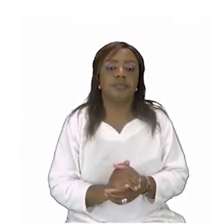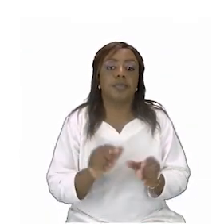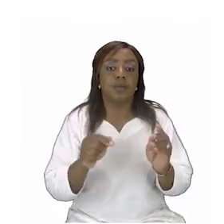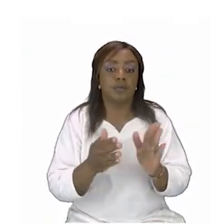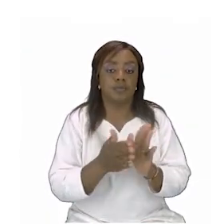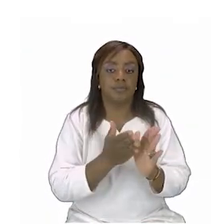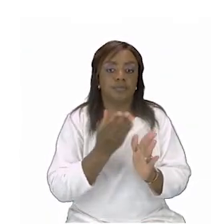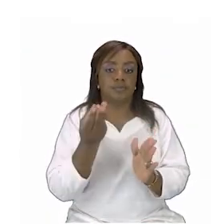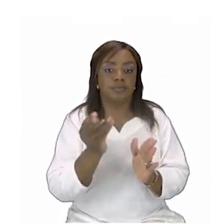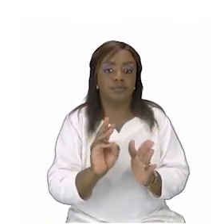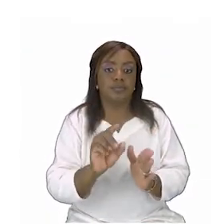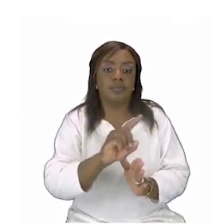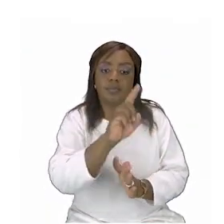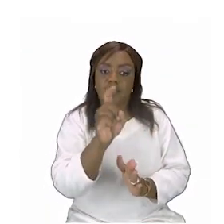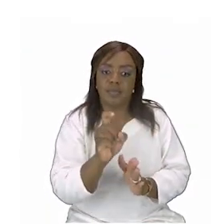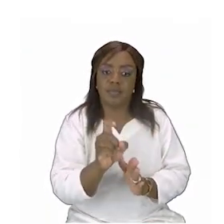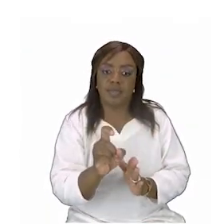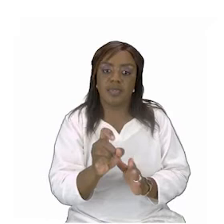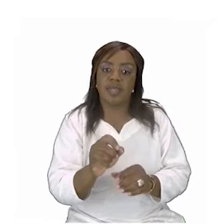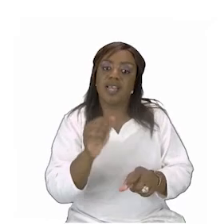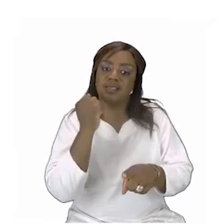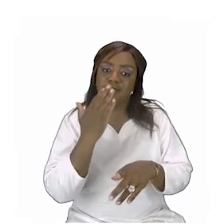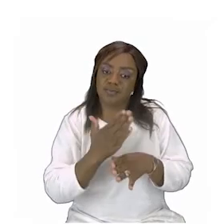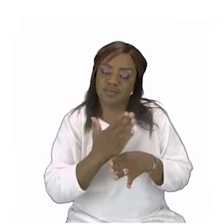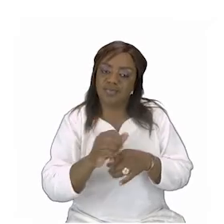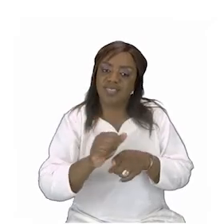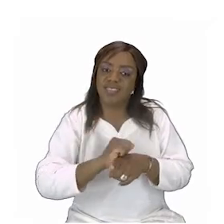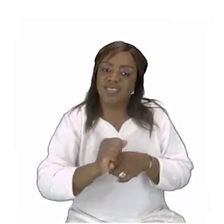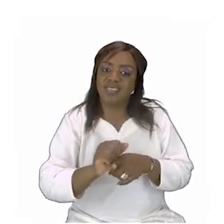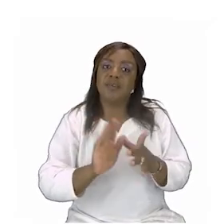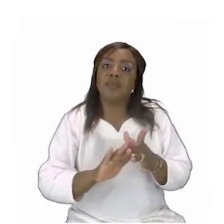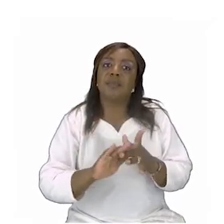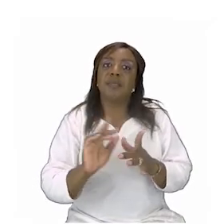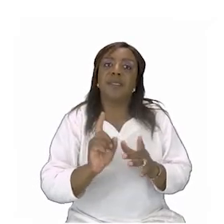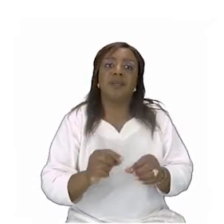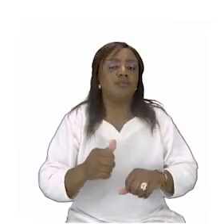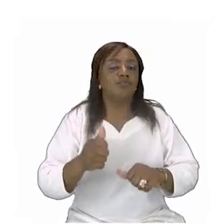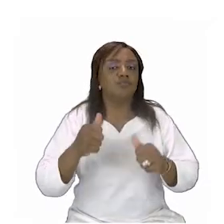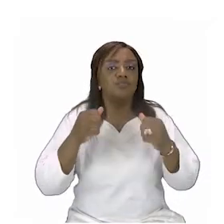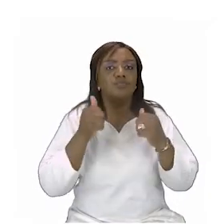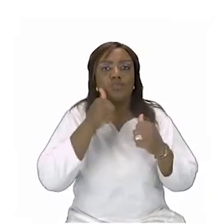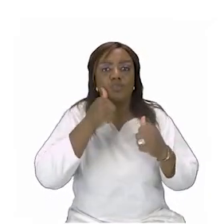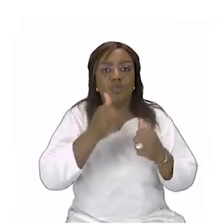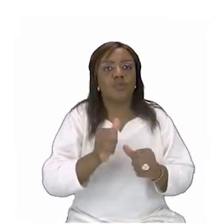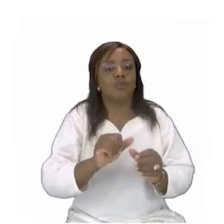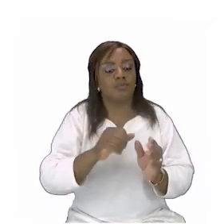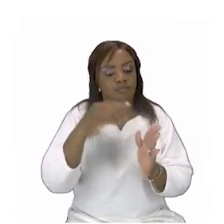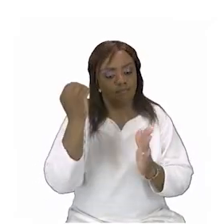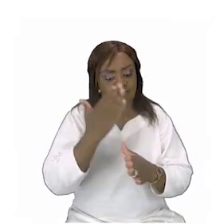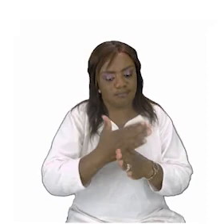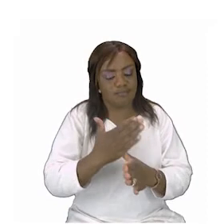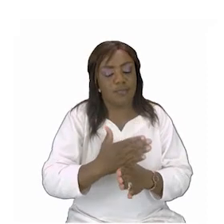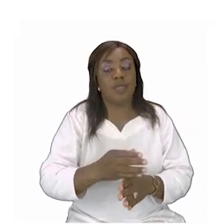six it's asking you to do an activity and this one is a fun fun one grade twos you are going to